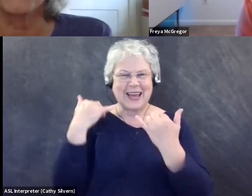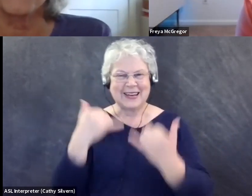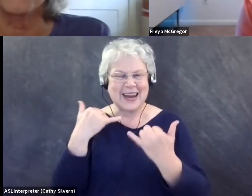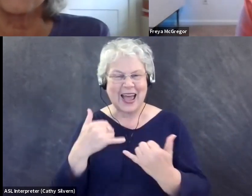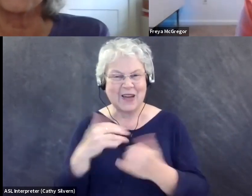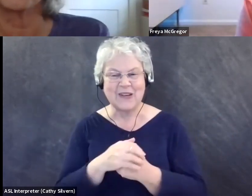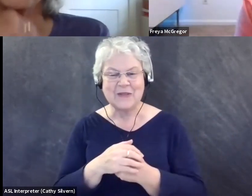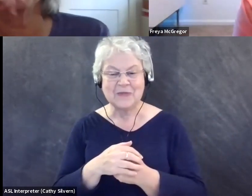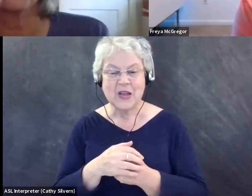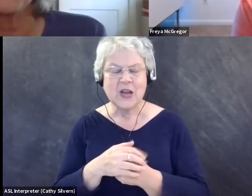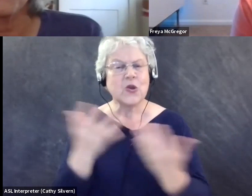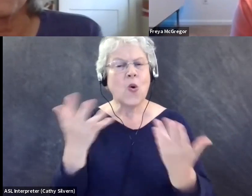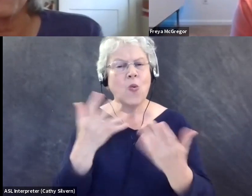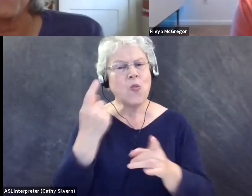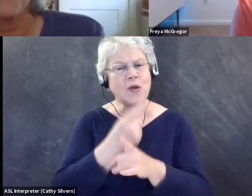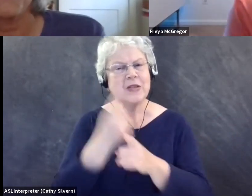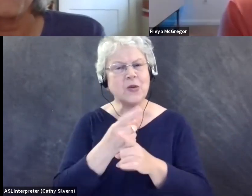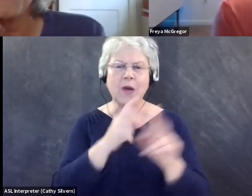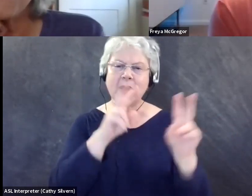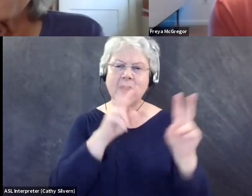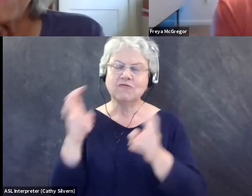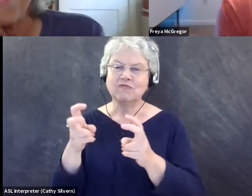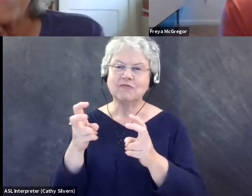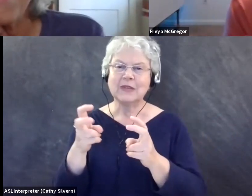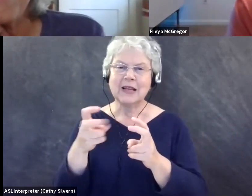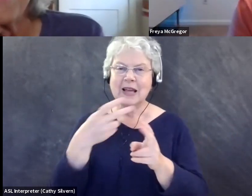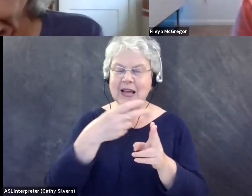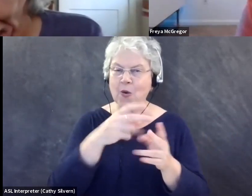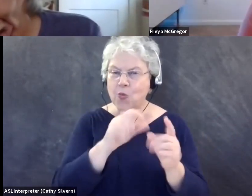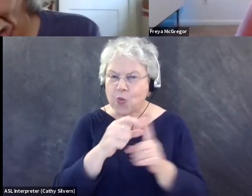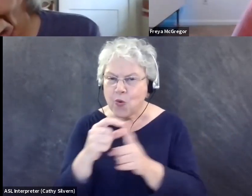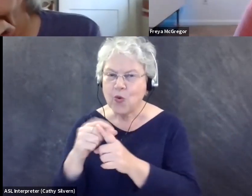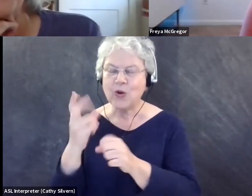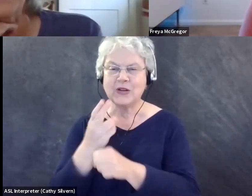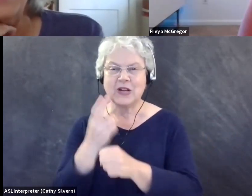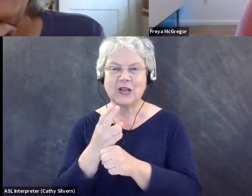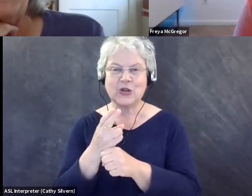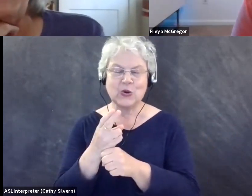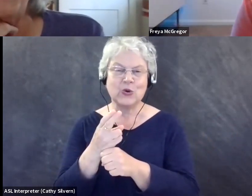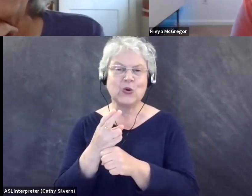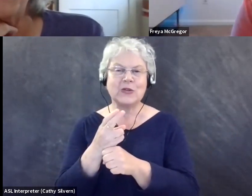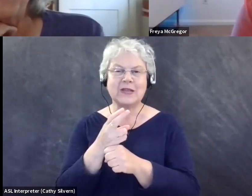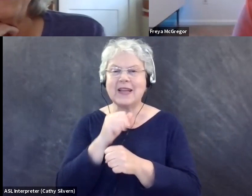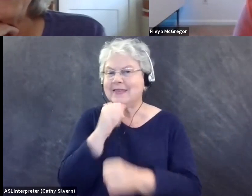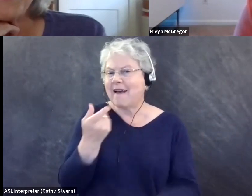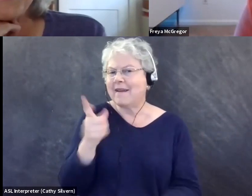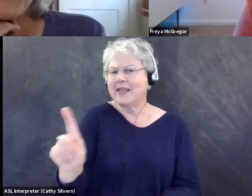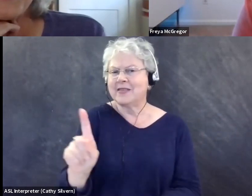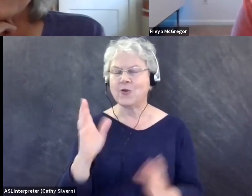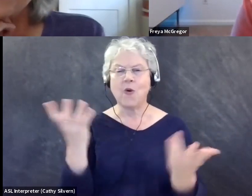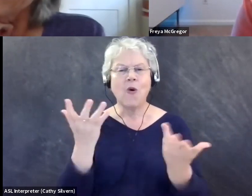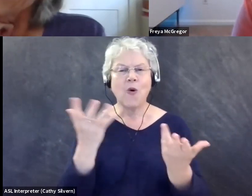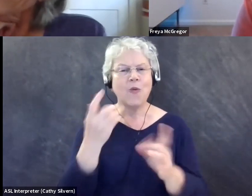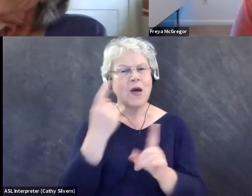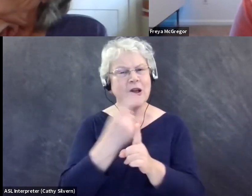or offensive. And having spoken with you a lot about this over the last year and a half, I was wondering if you might